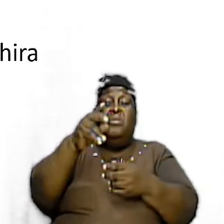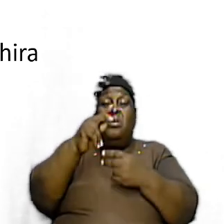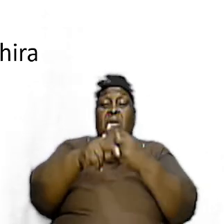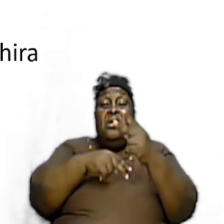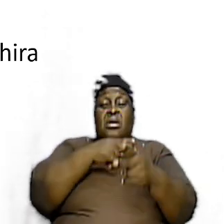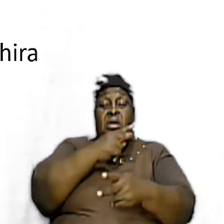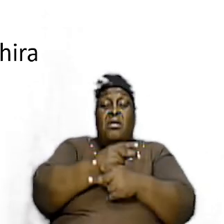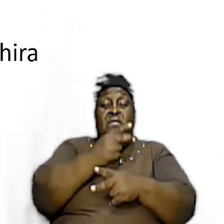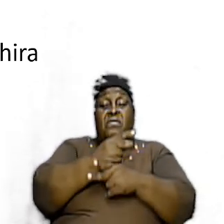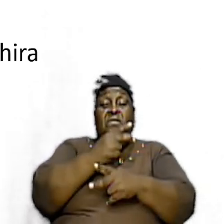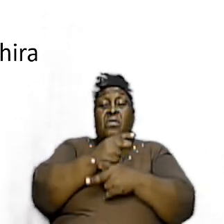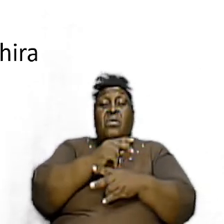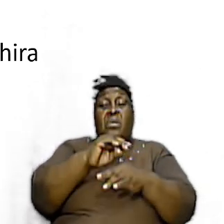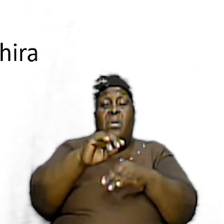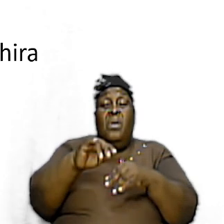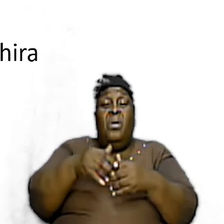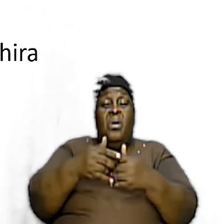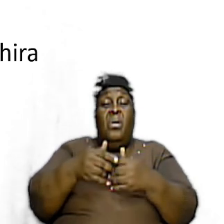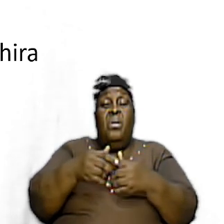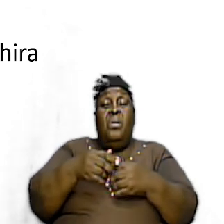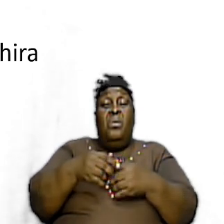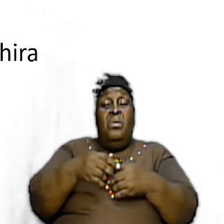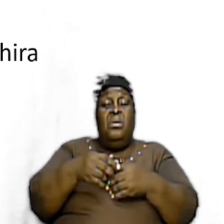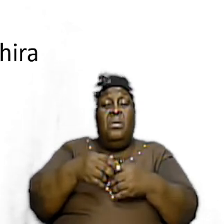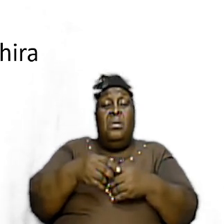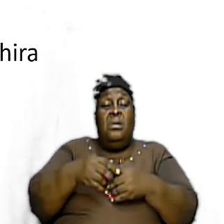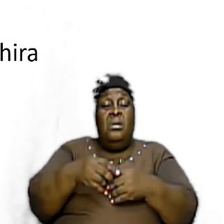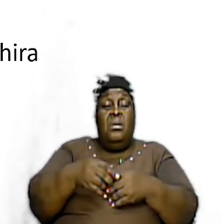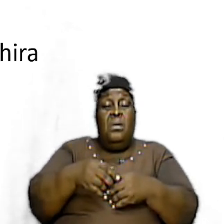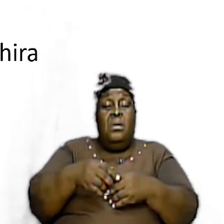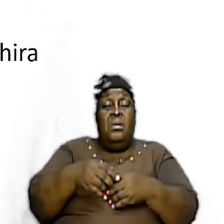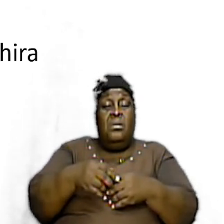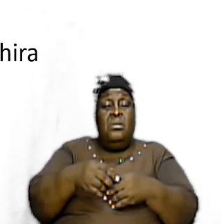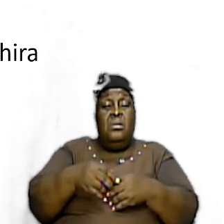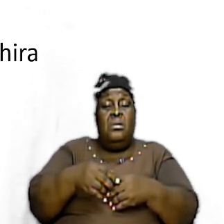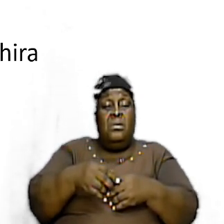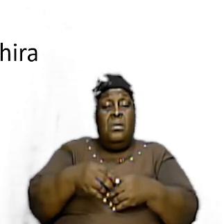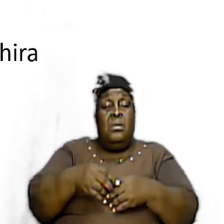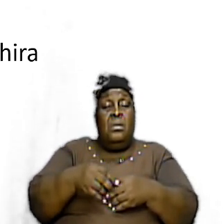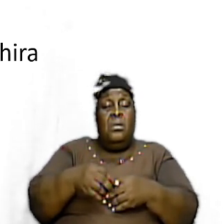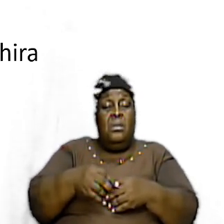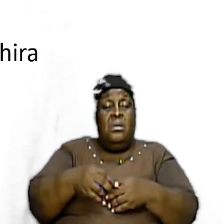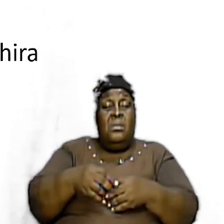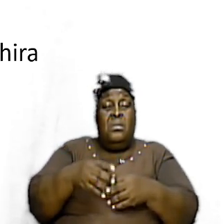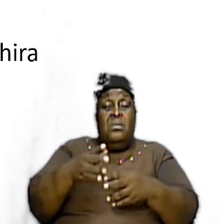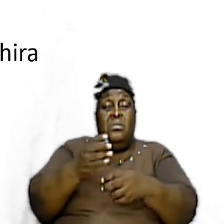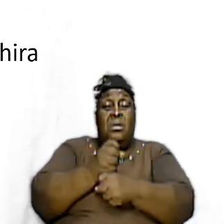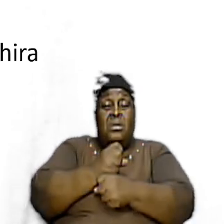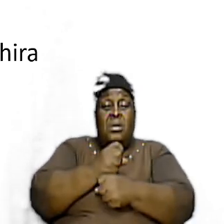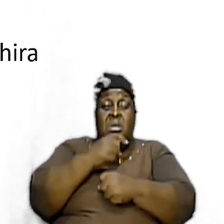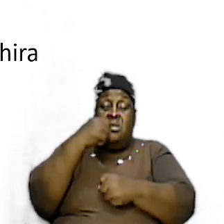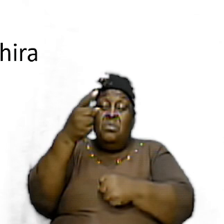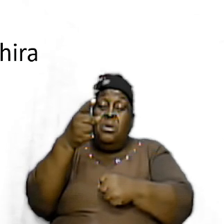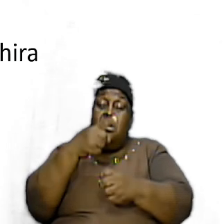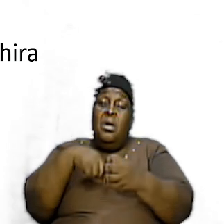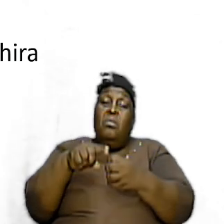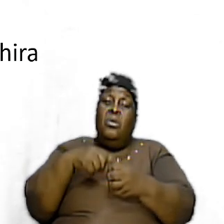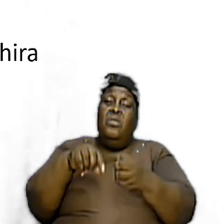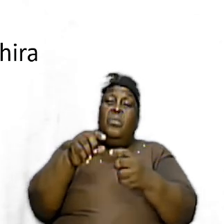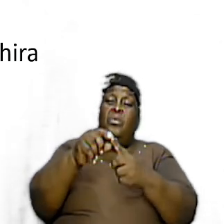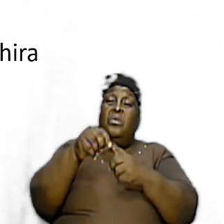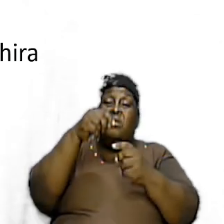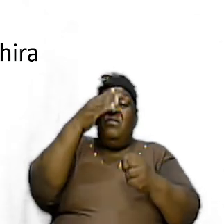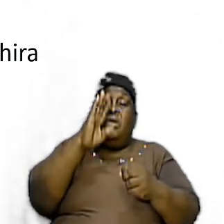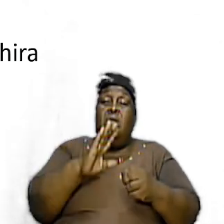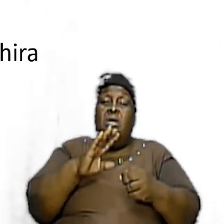treat the work of God and how we disparagingly speak about the word of God this is the word of